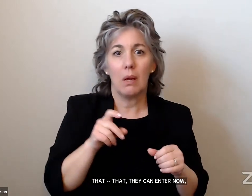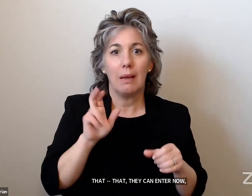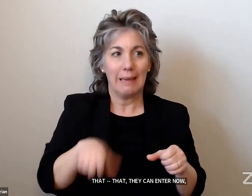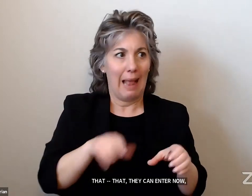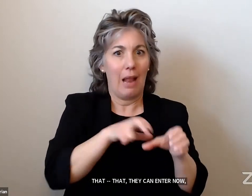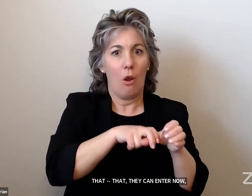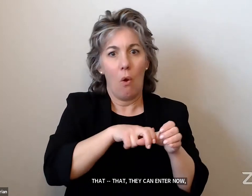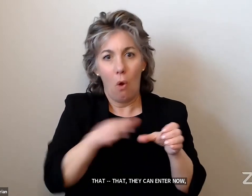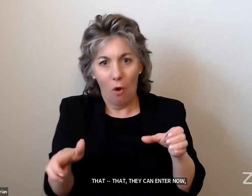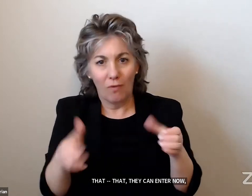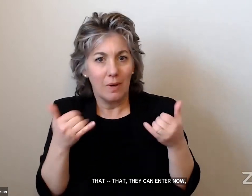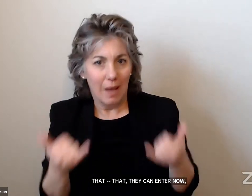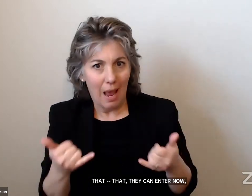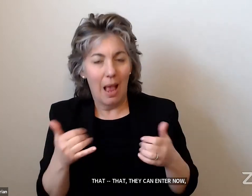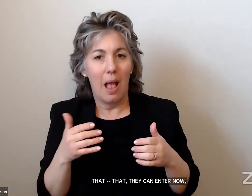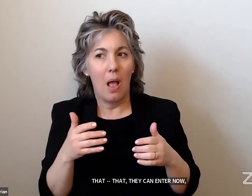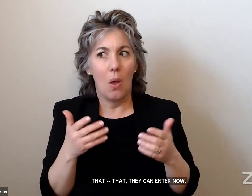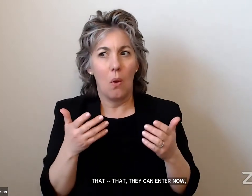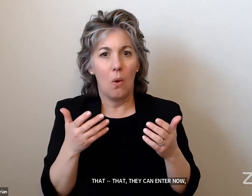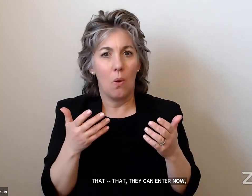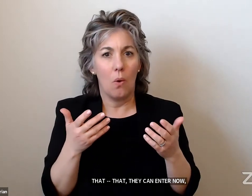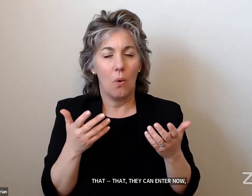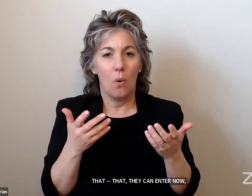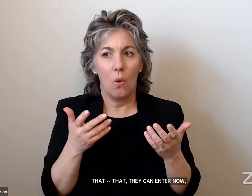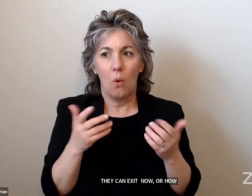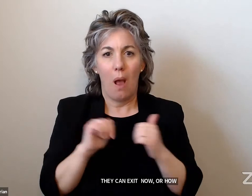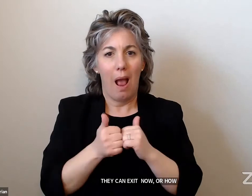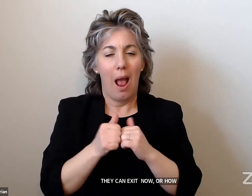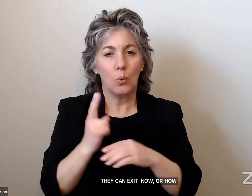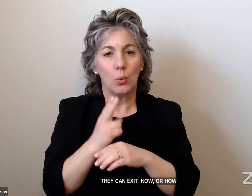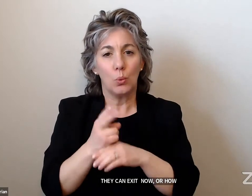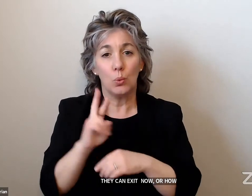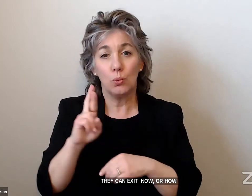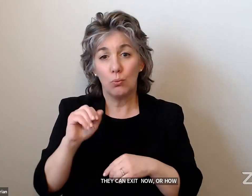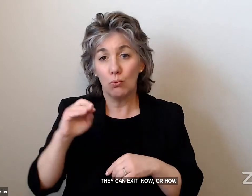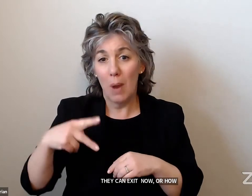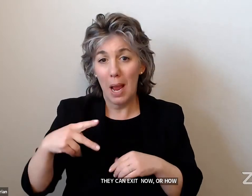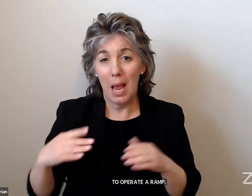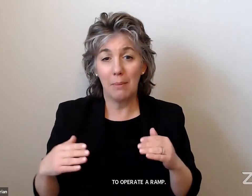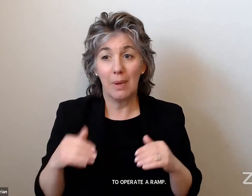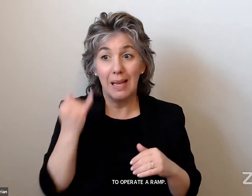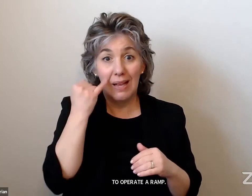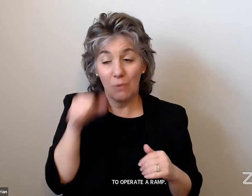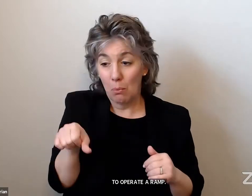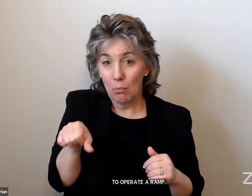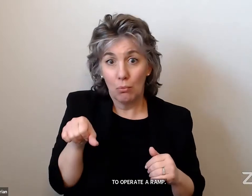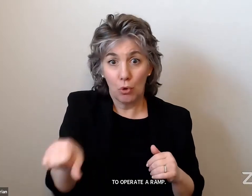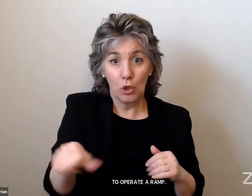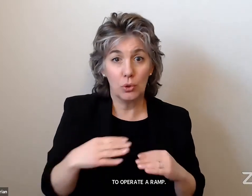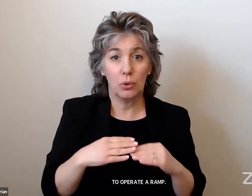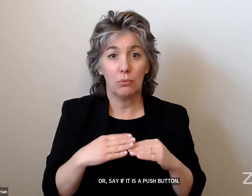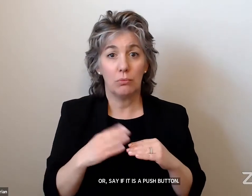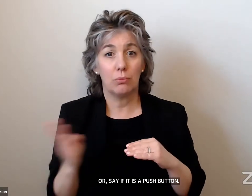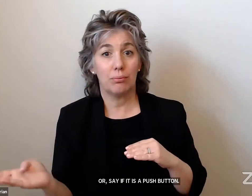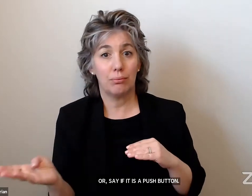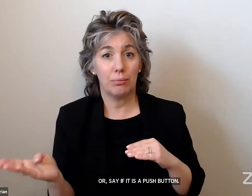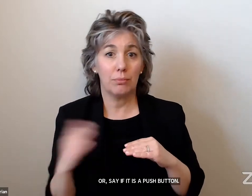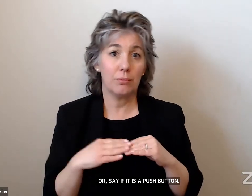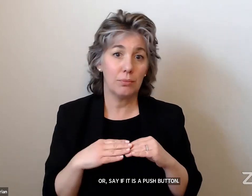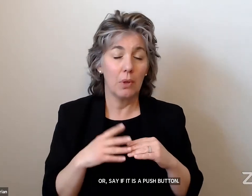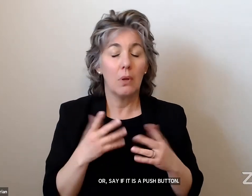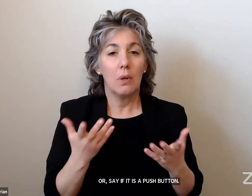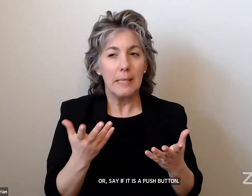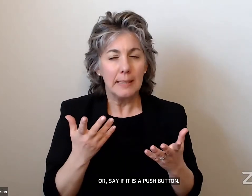now, or how to operate a ramp with say if it's a push button. And so thinking about